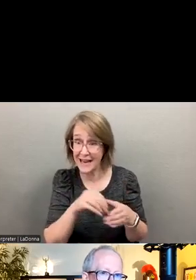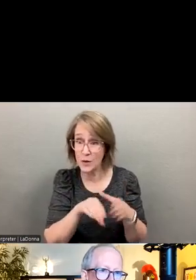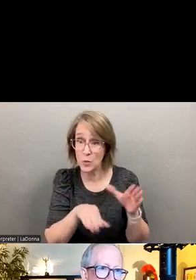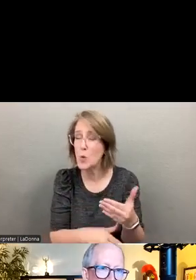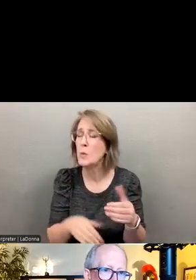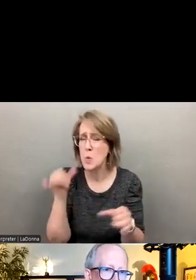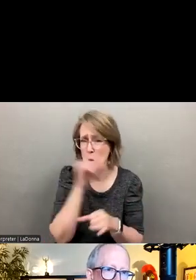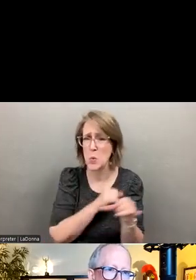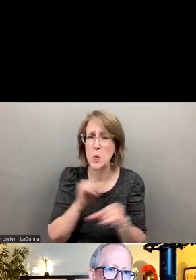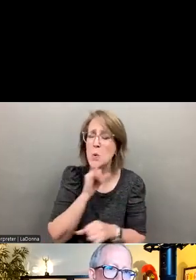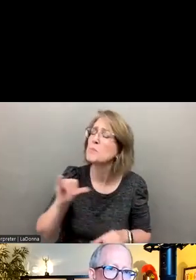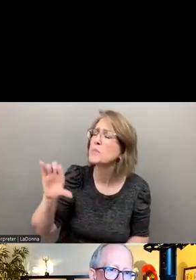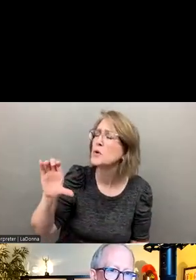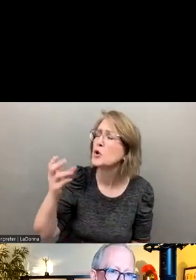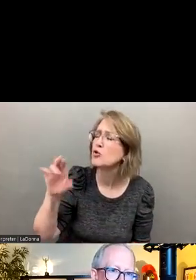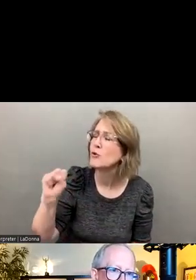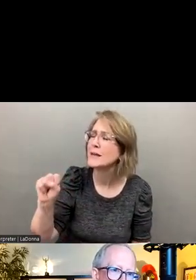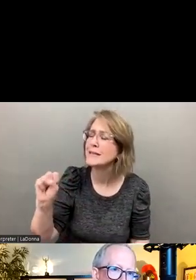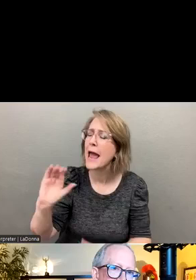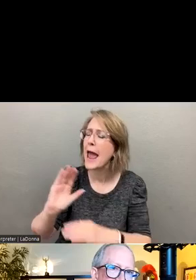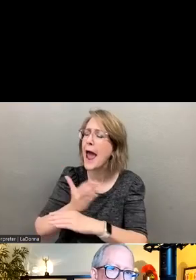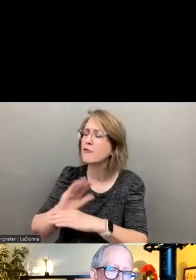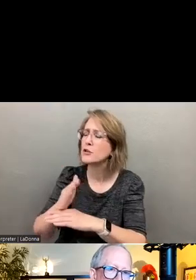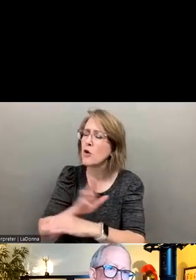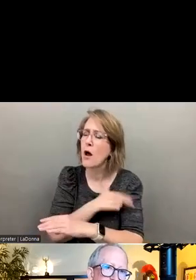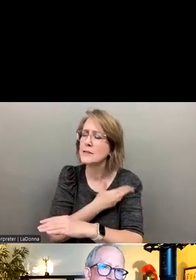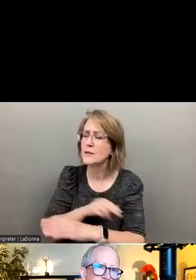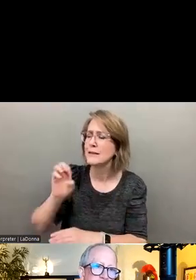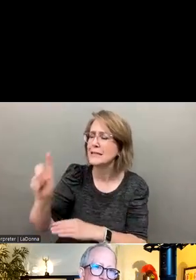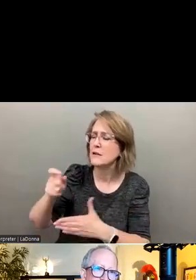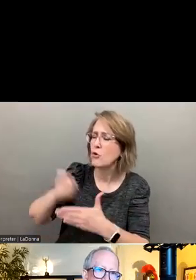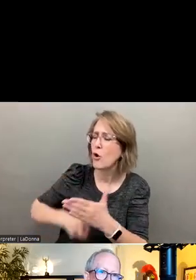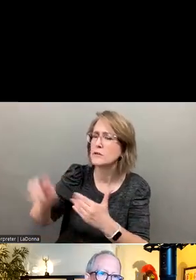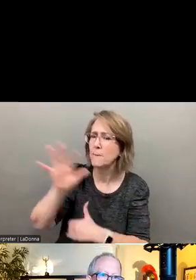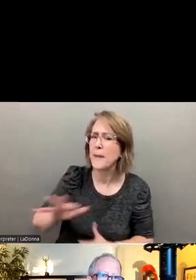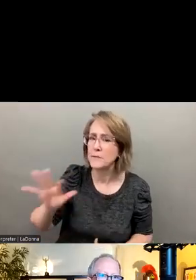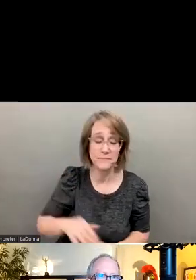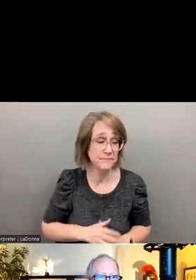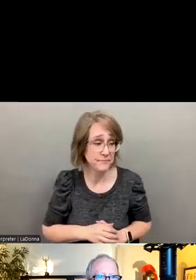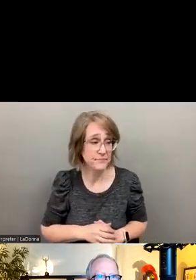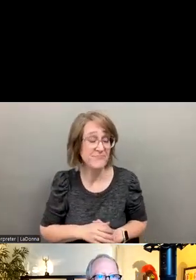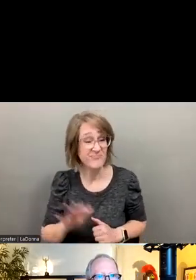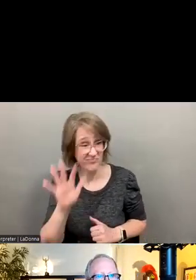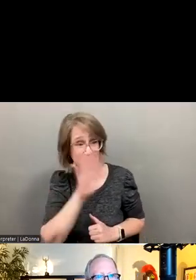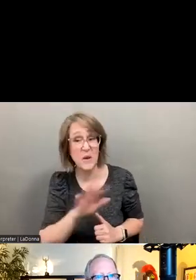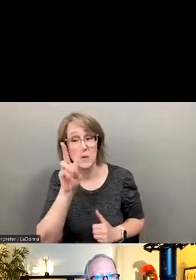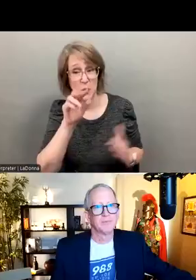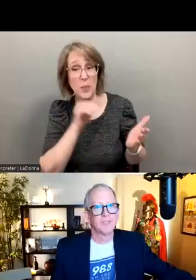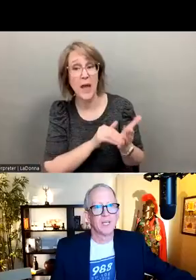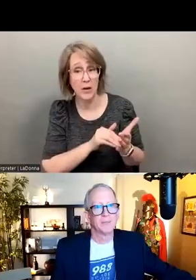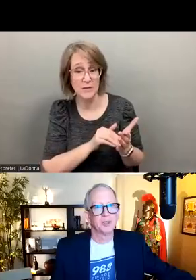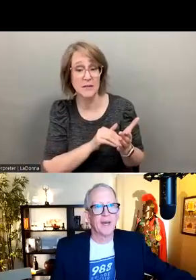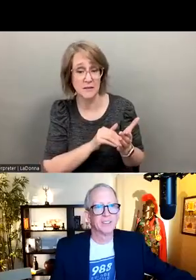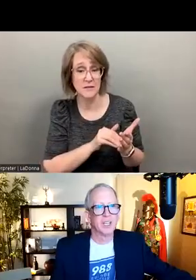Chris, what do you think an average hospital ED visit is going to cost? I would say about $2,000 a